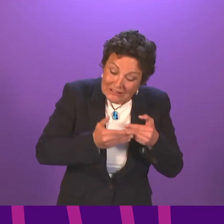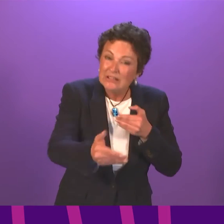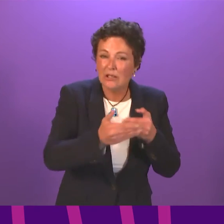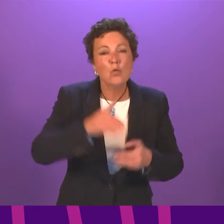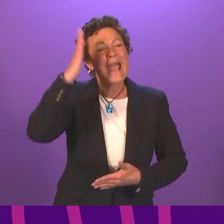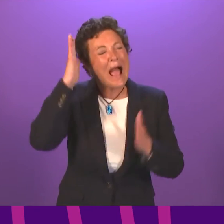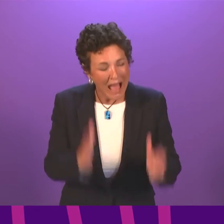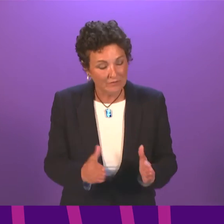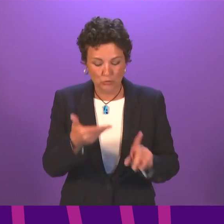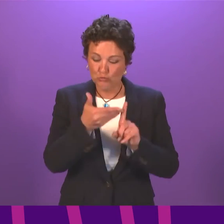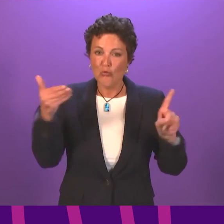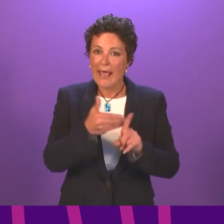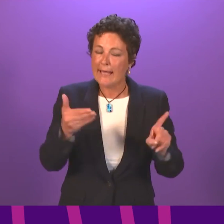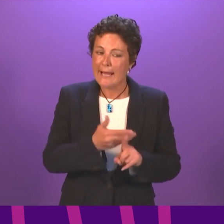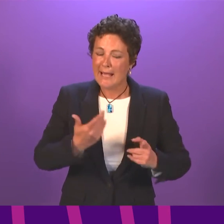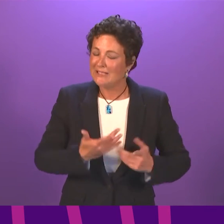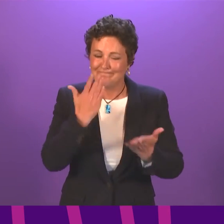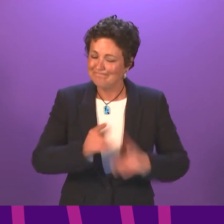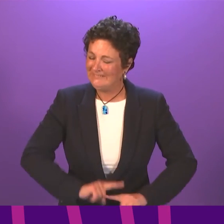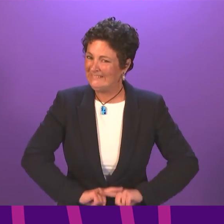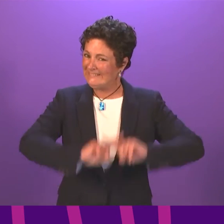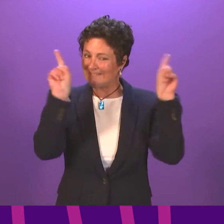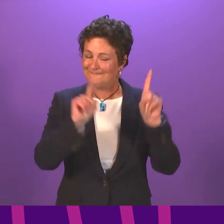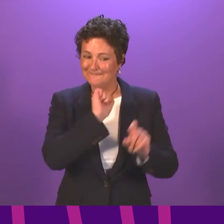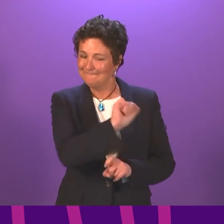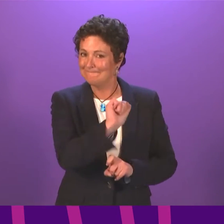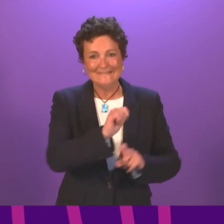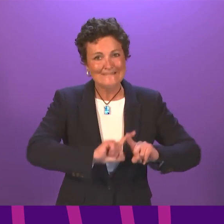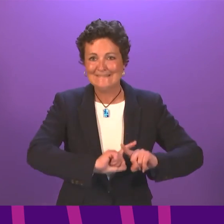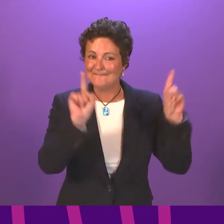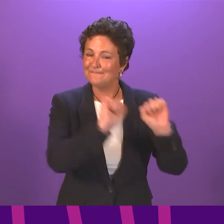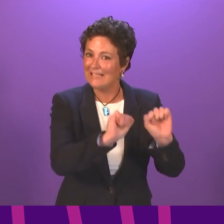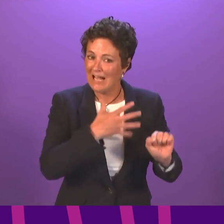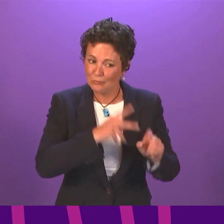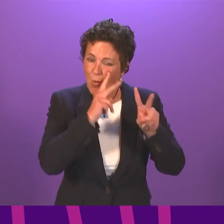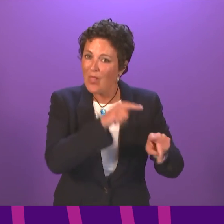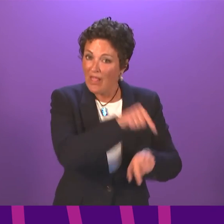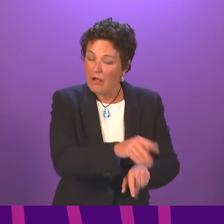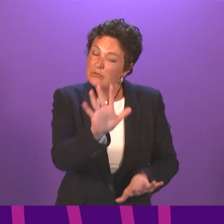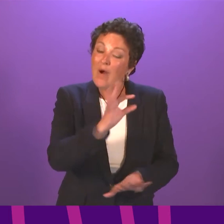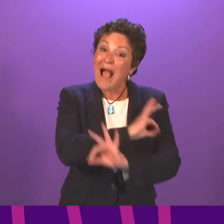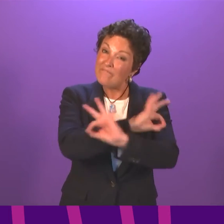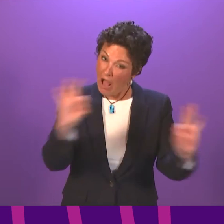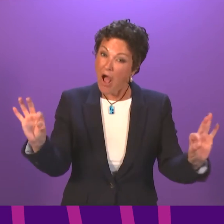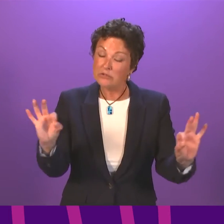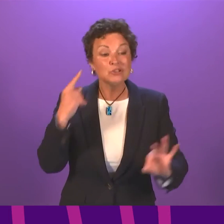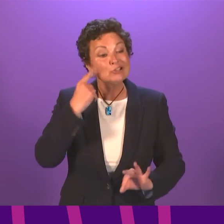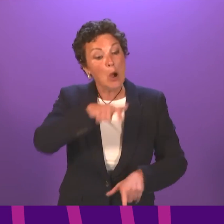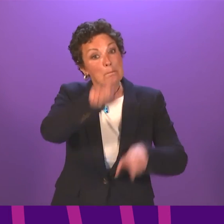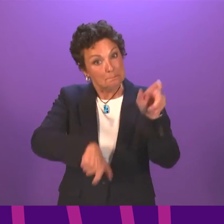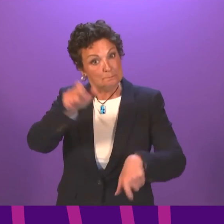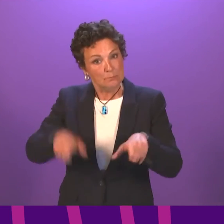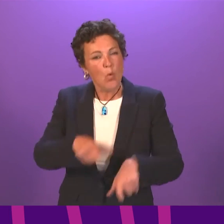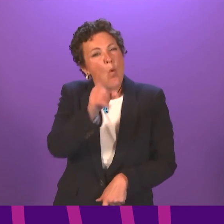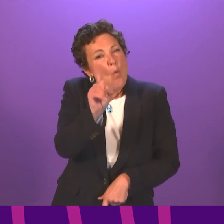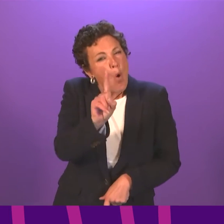exceptional circumstances and listen to young people's concerns. So I asked them, if they were able to put points to the First Minister,